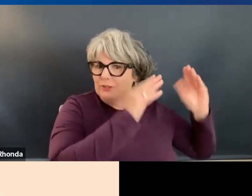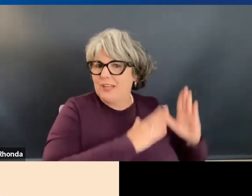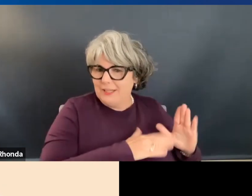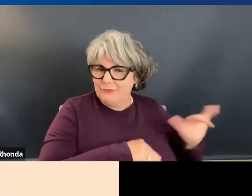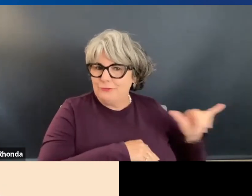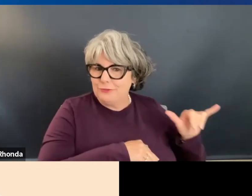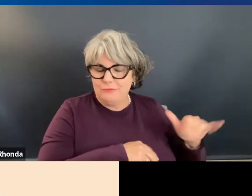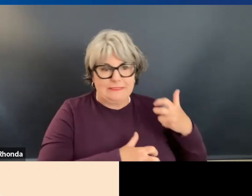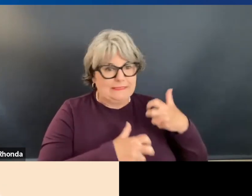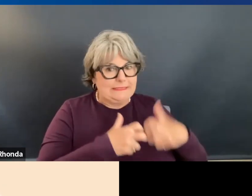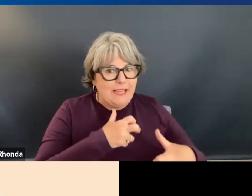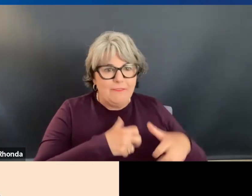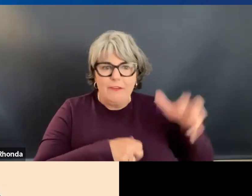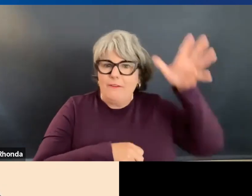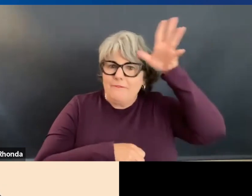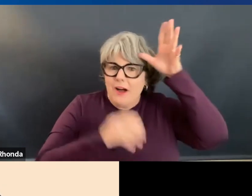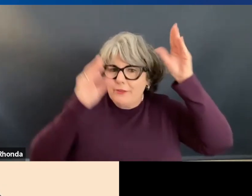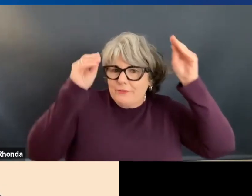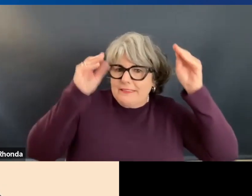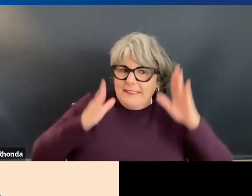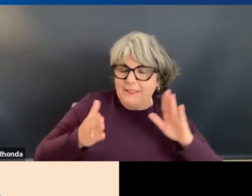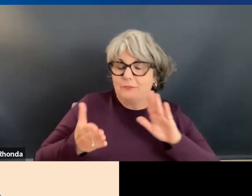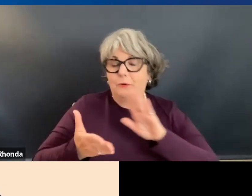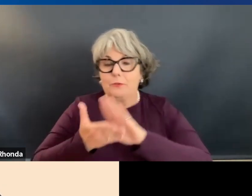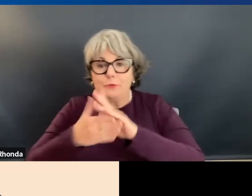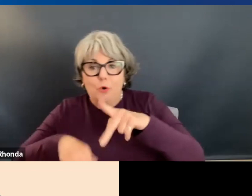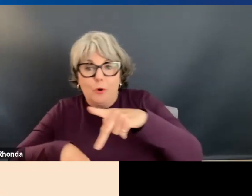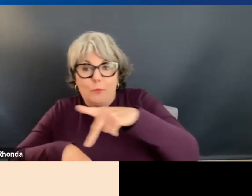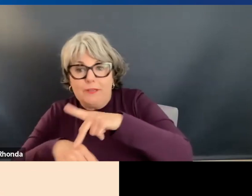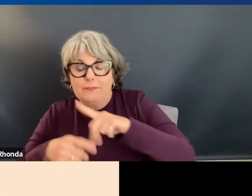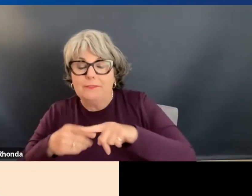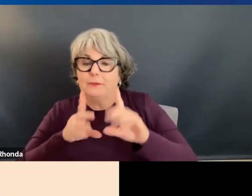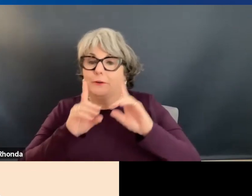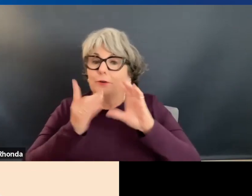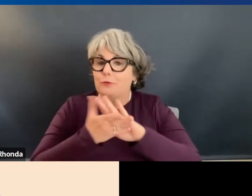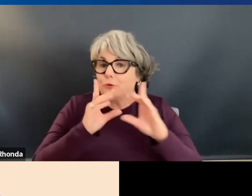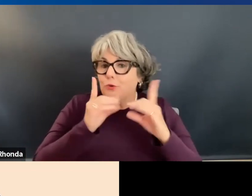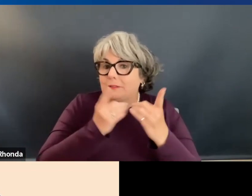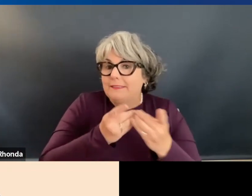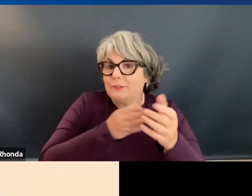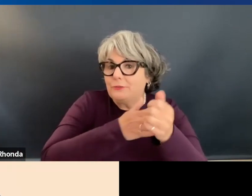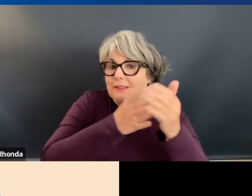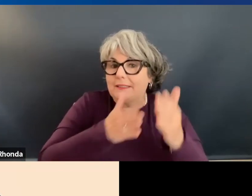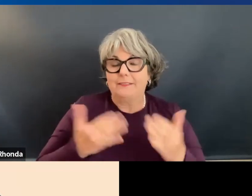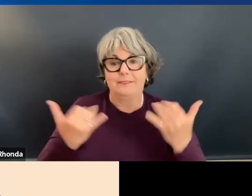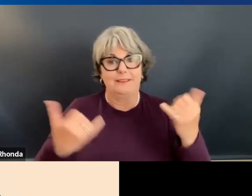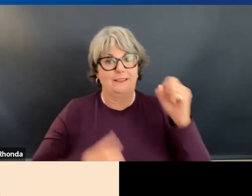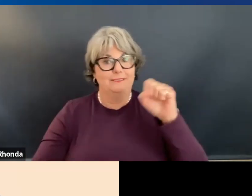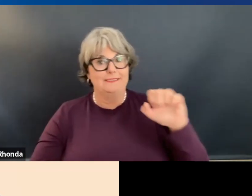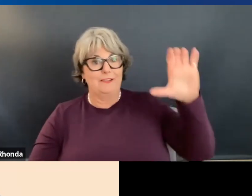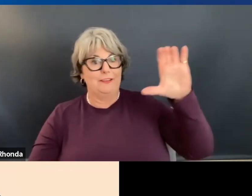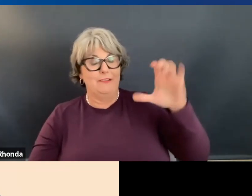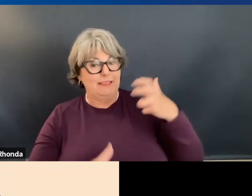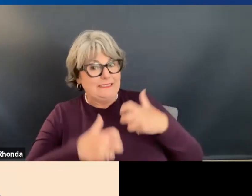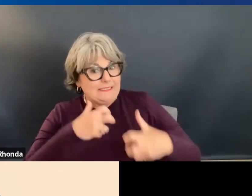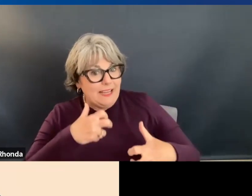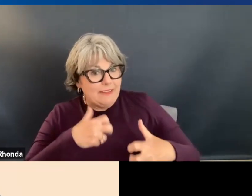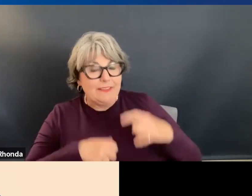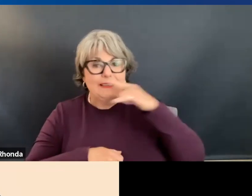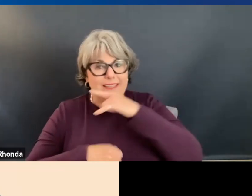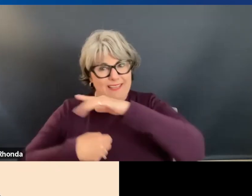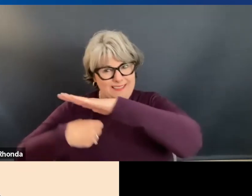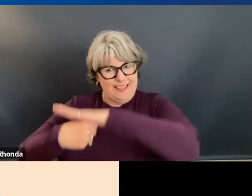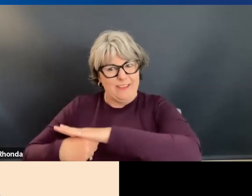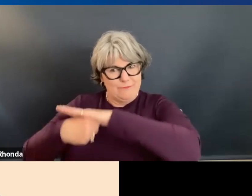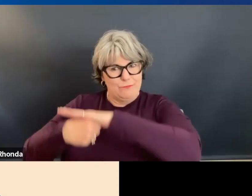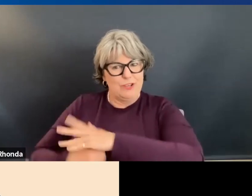It's hard when your father's a teacher or the school principal or the district leader or the commissioner, now secretary. It's hard. Kids have a lot of pressure these